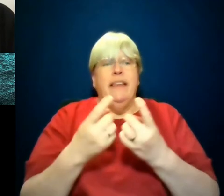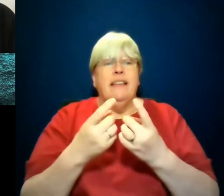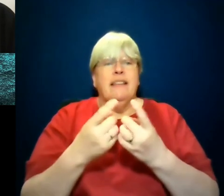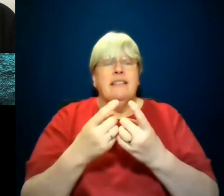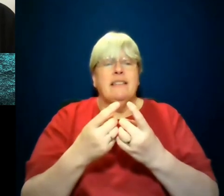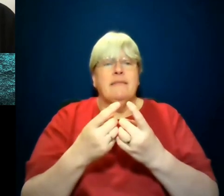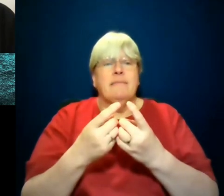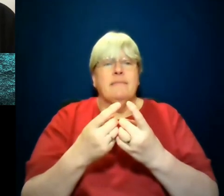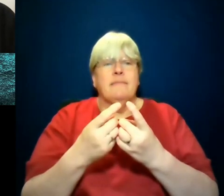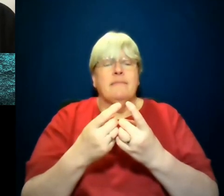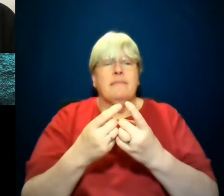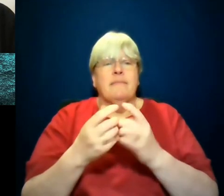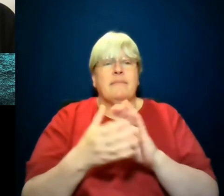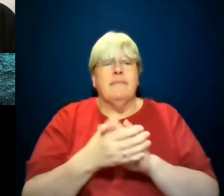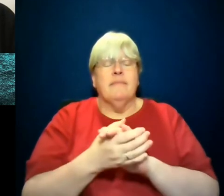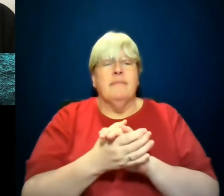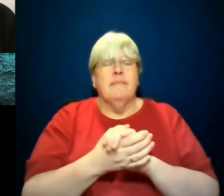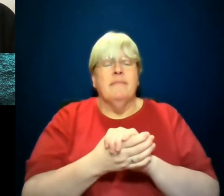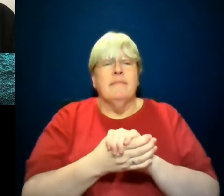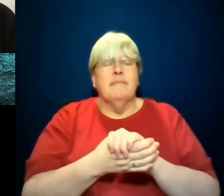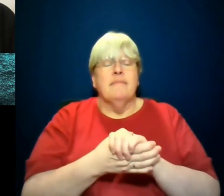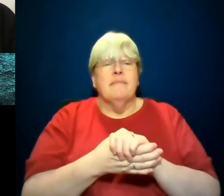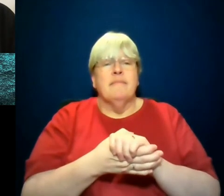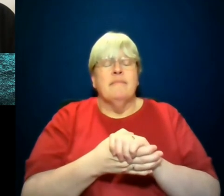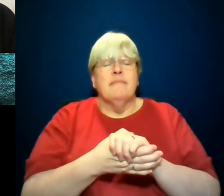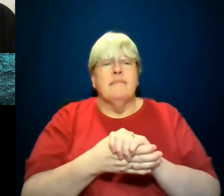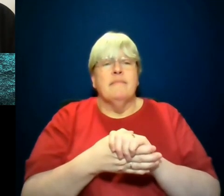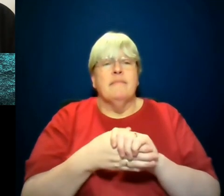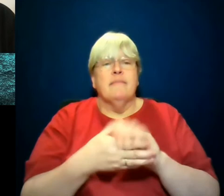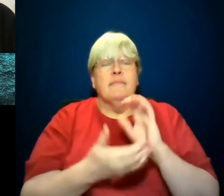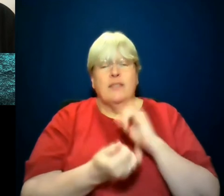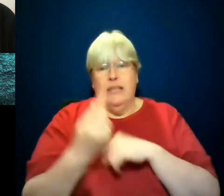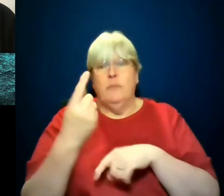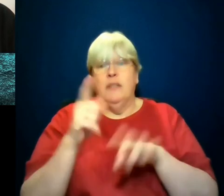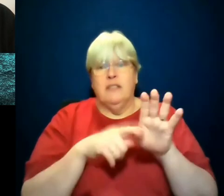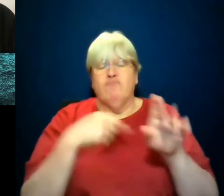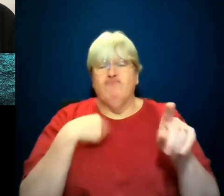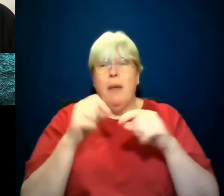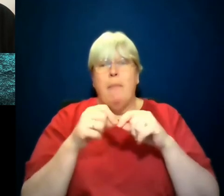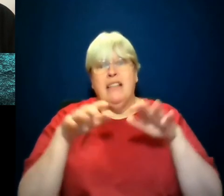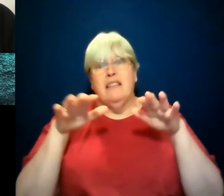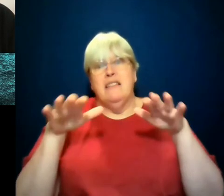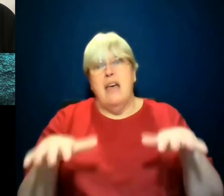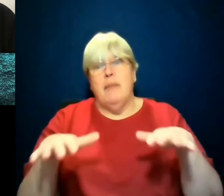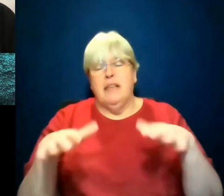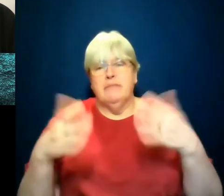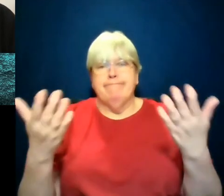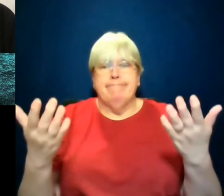contortions, convulsions that we've been talking about, uh, over the last year by the pandemic, obviously, and by the fact that we have been